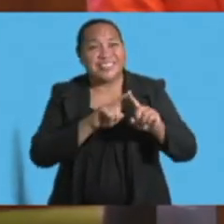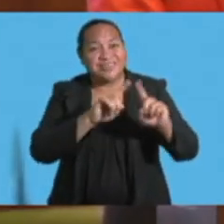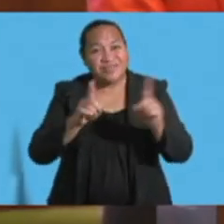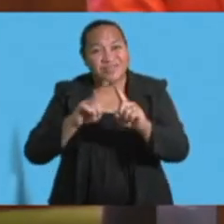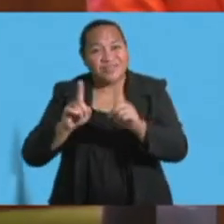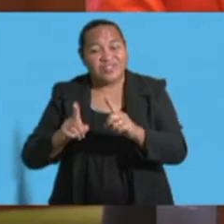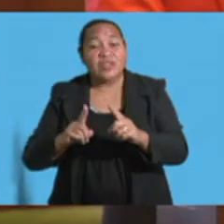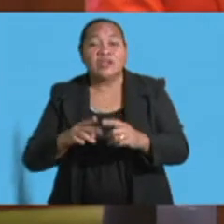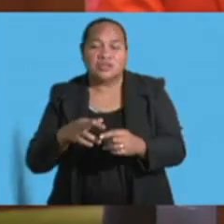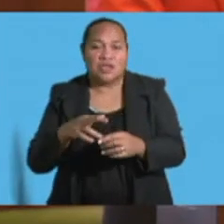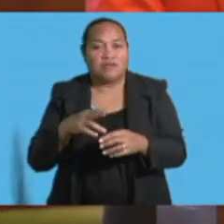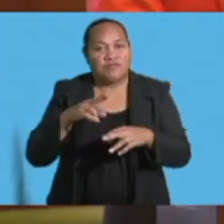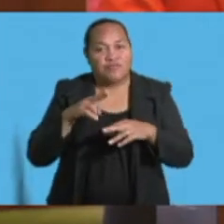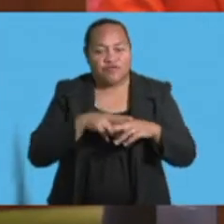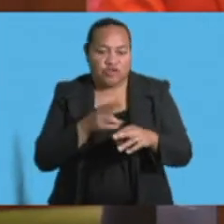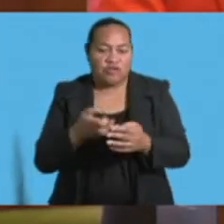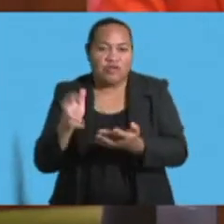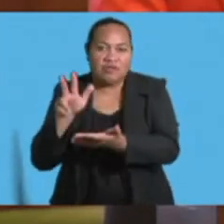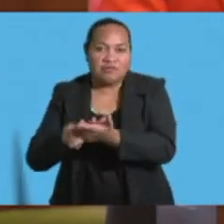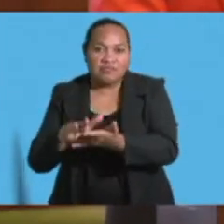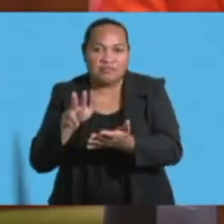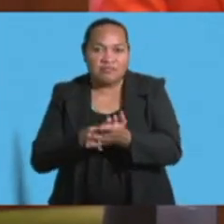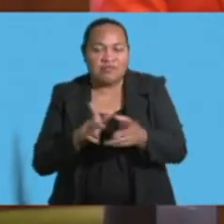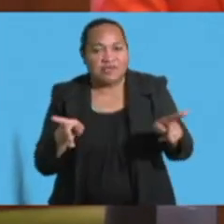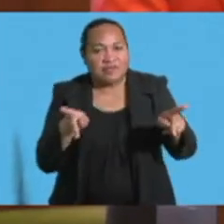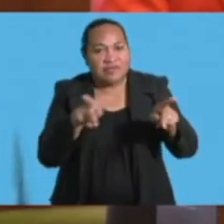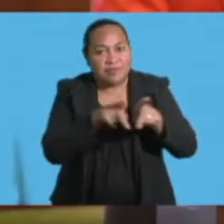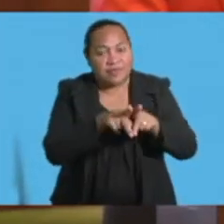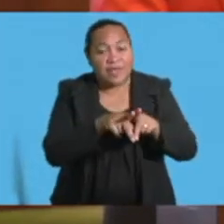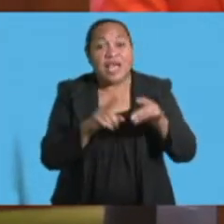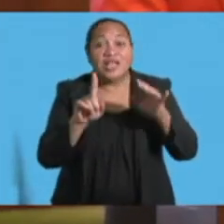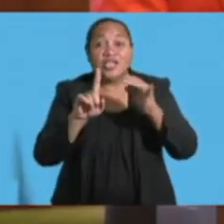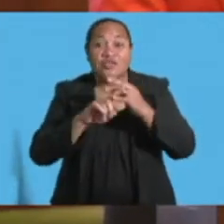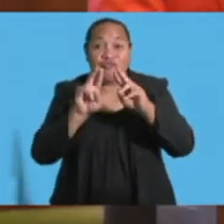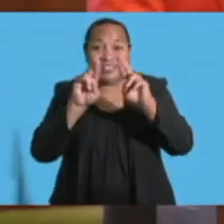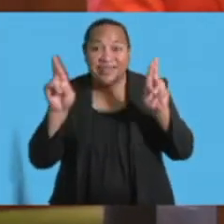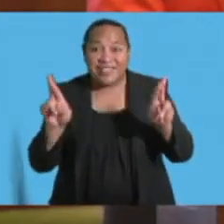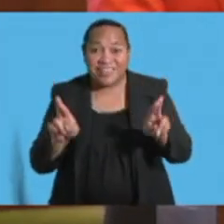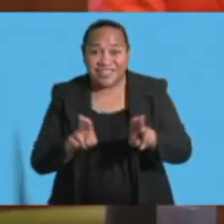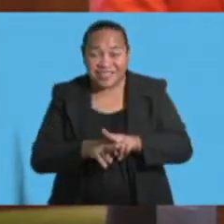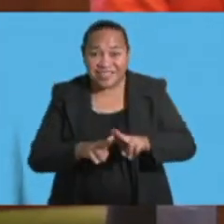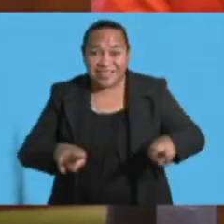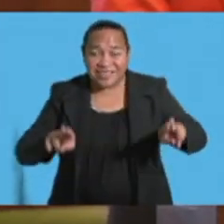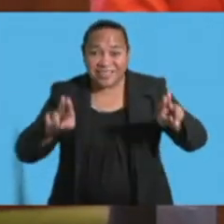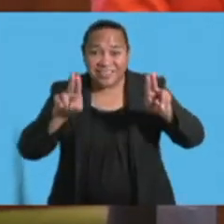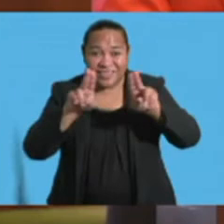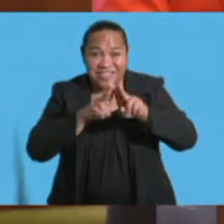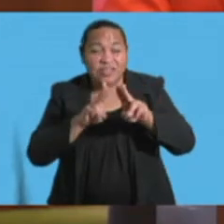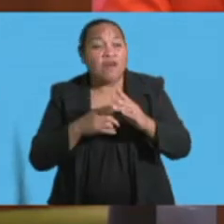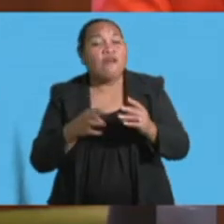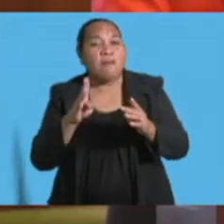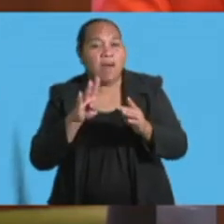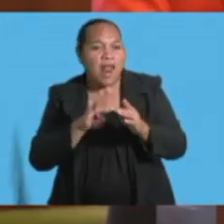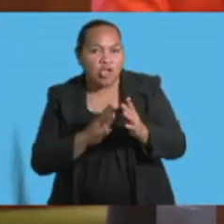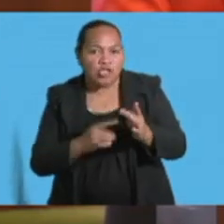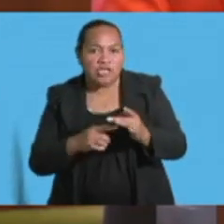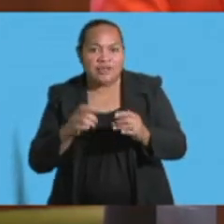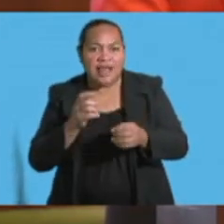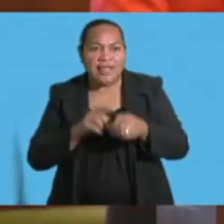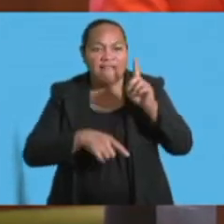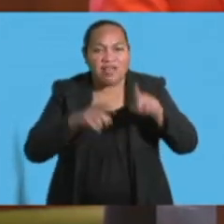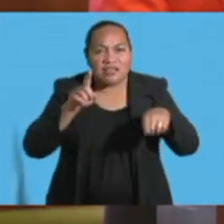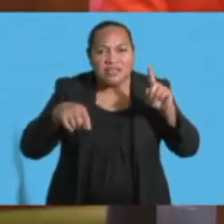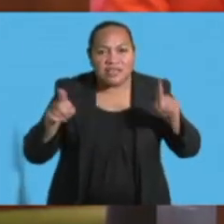that Fiji is a party to. These include the United Nations Convention on Biological Diversity, the Nagoya